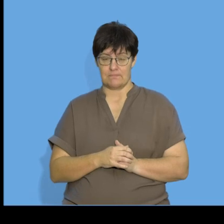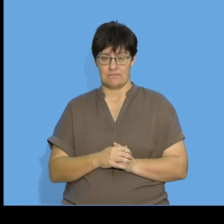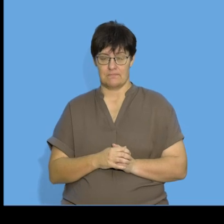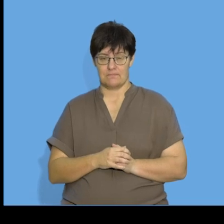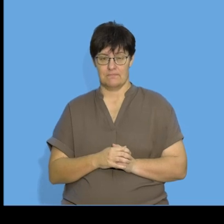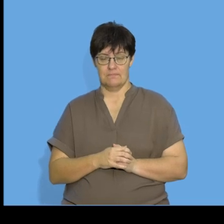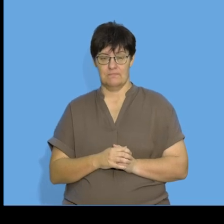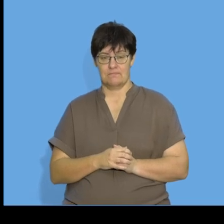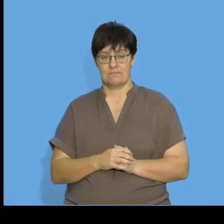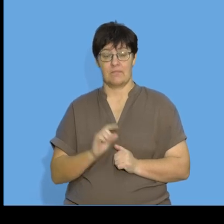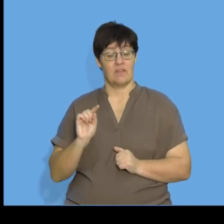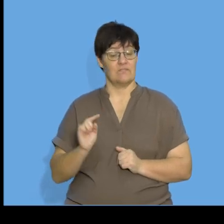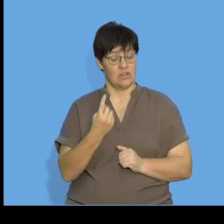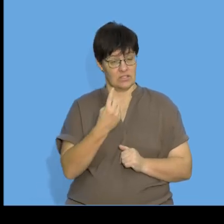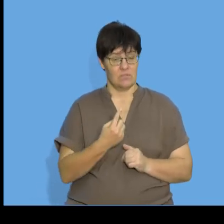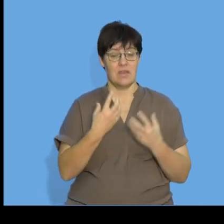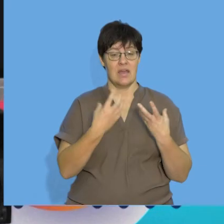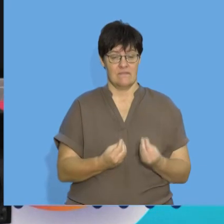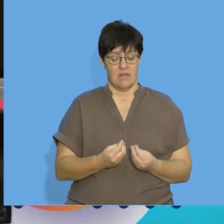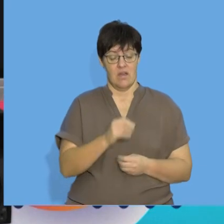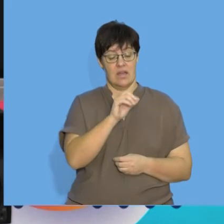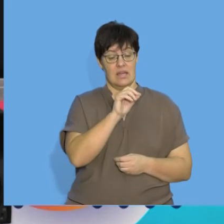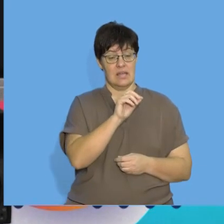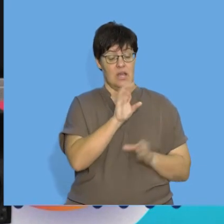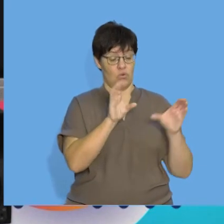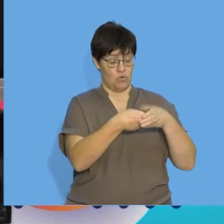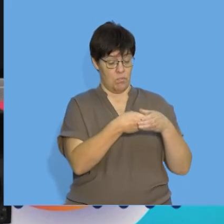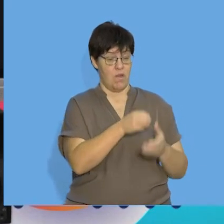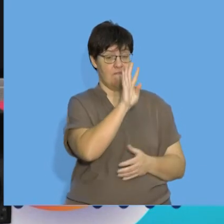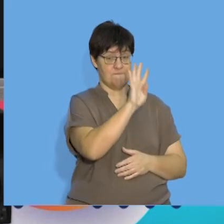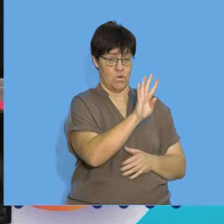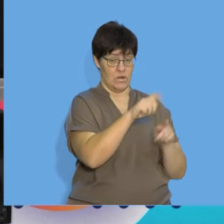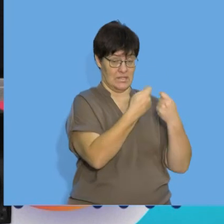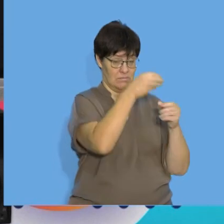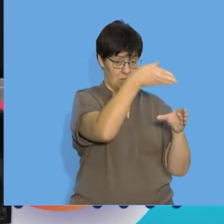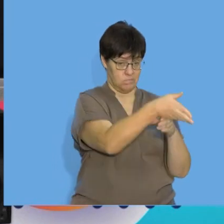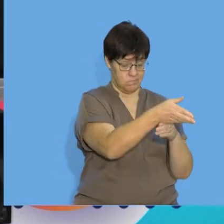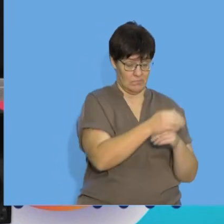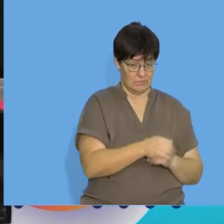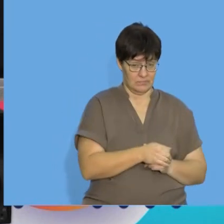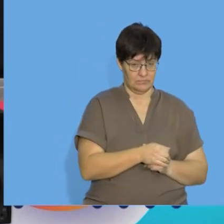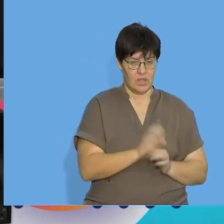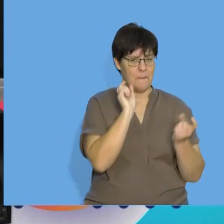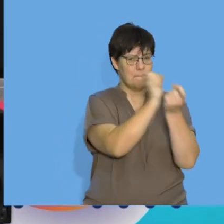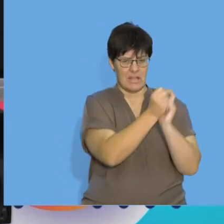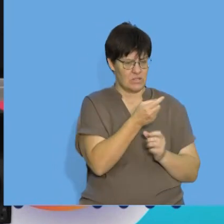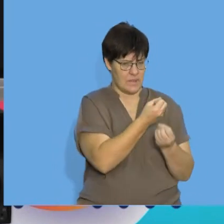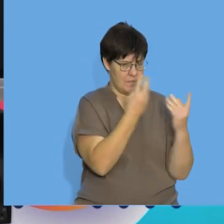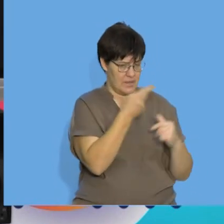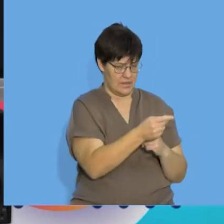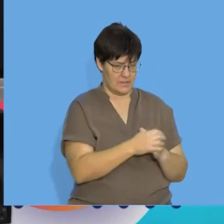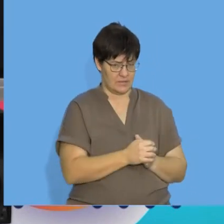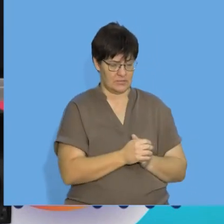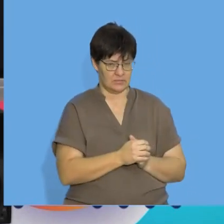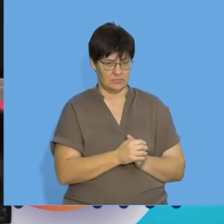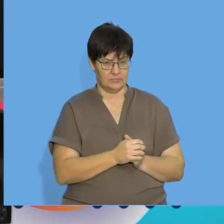so first things first we have four teams in one group we're now going to see how many matches